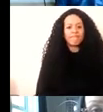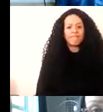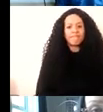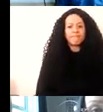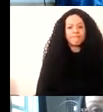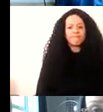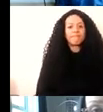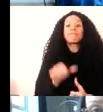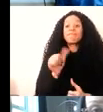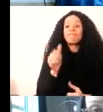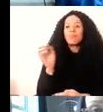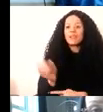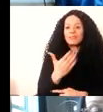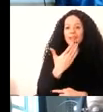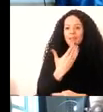Next slide, please.